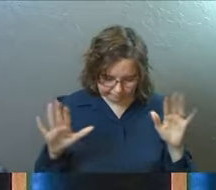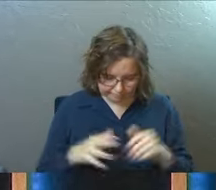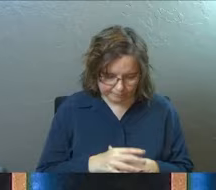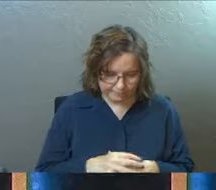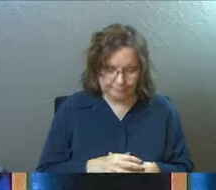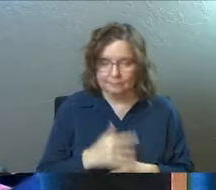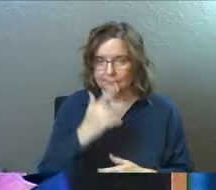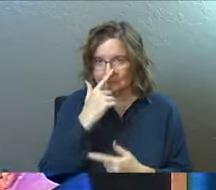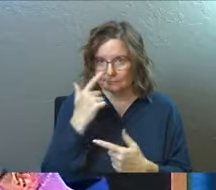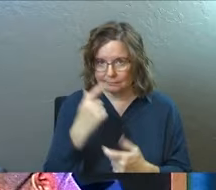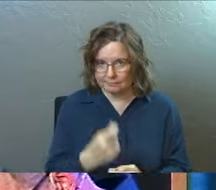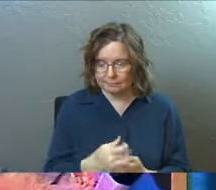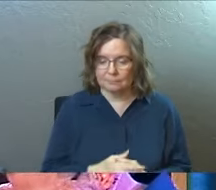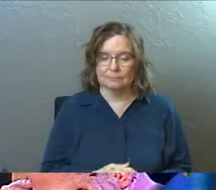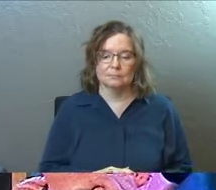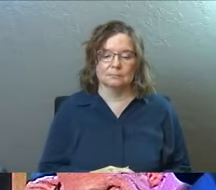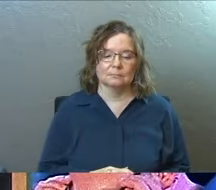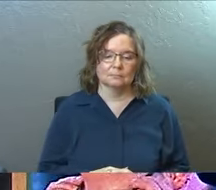It's interesting.